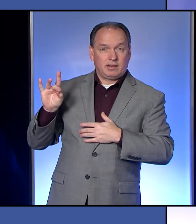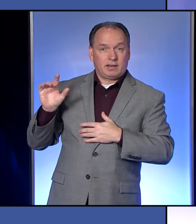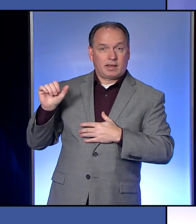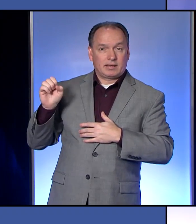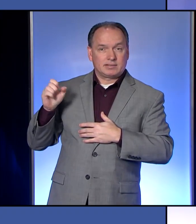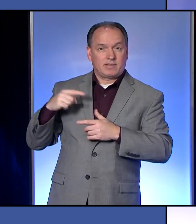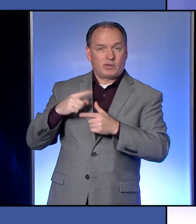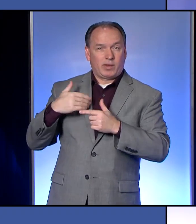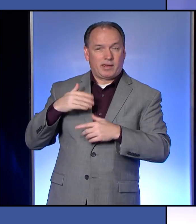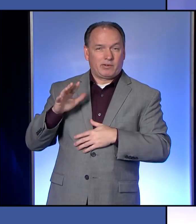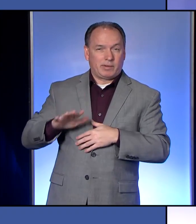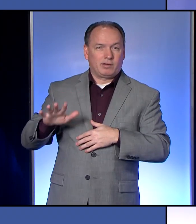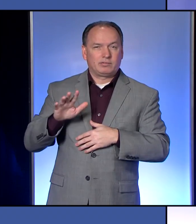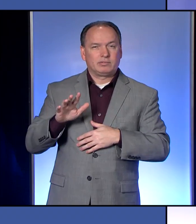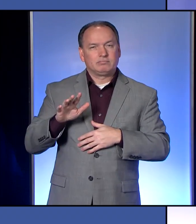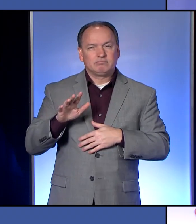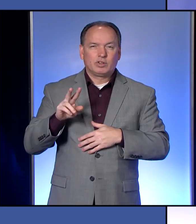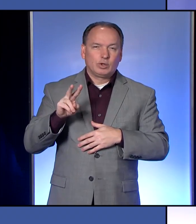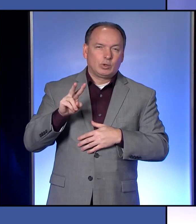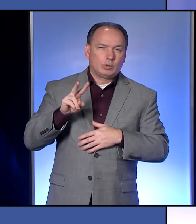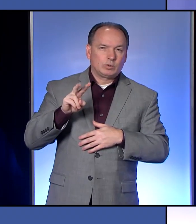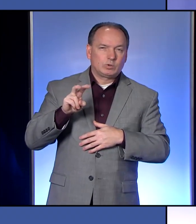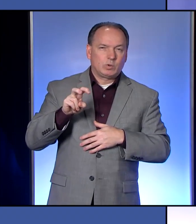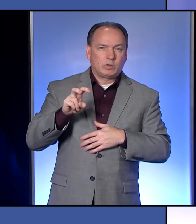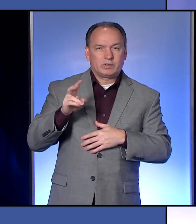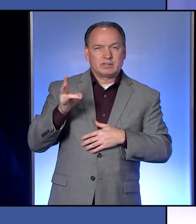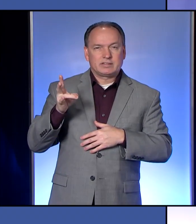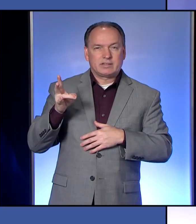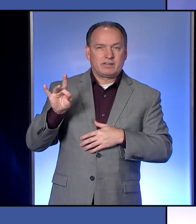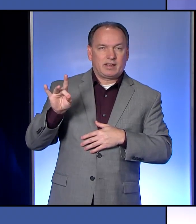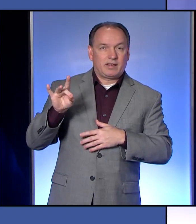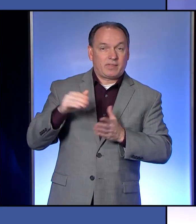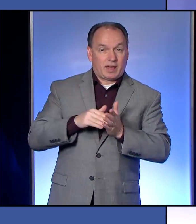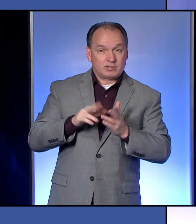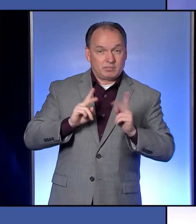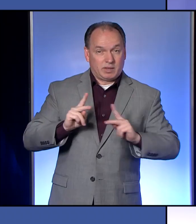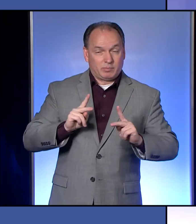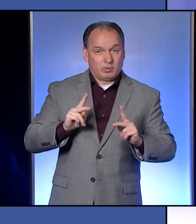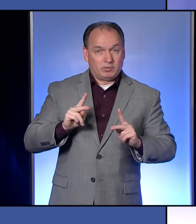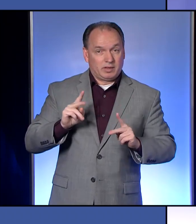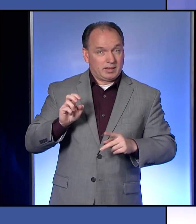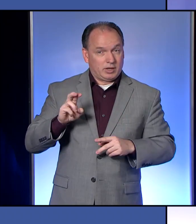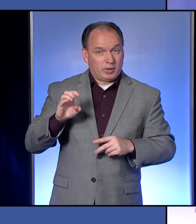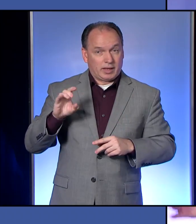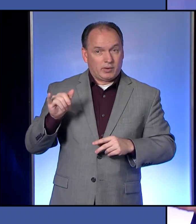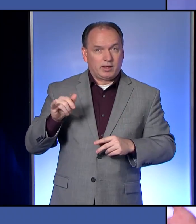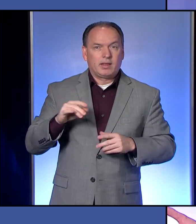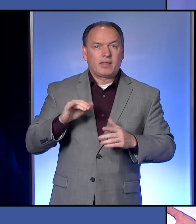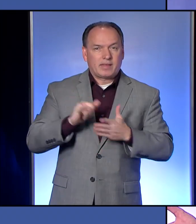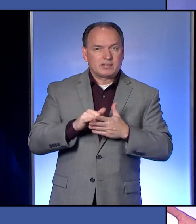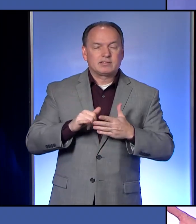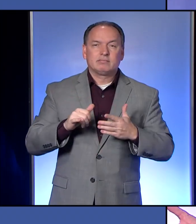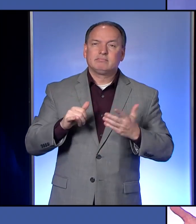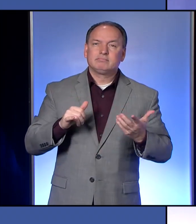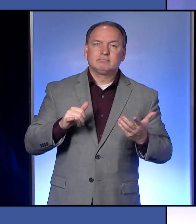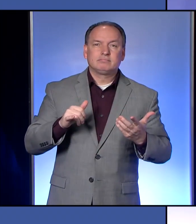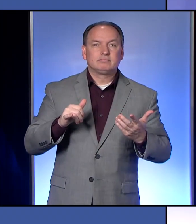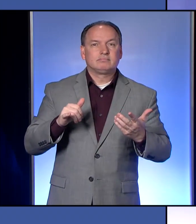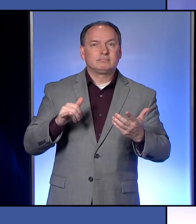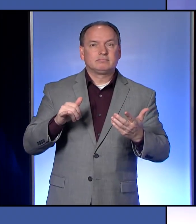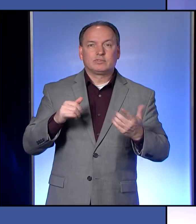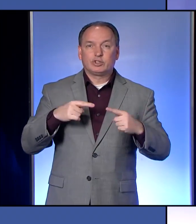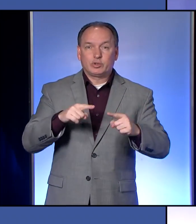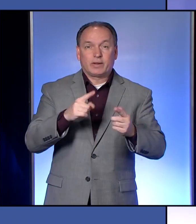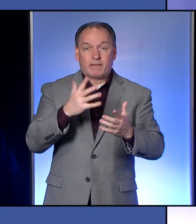And then we have about 278,000 people in Erie County, and that's over, over a five week